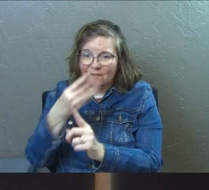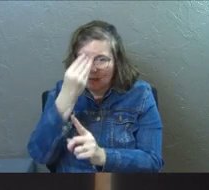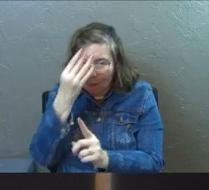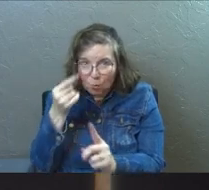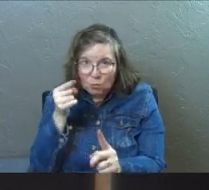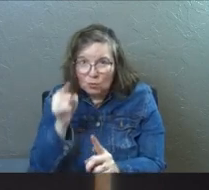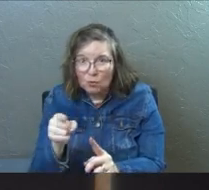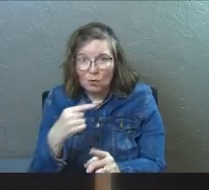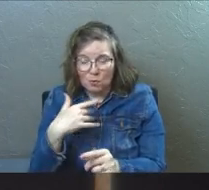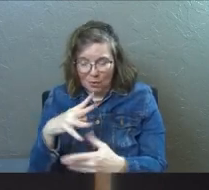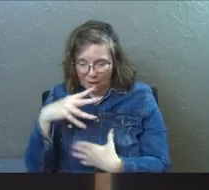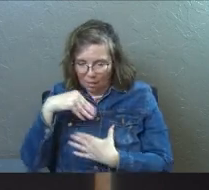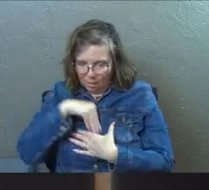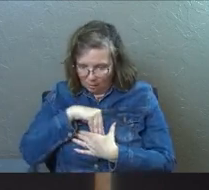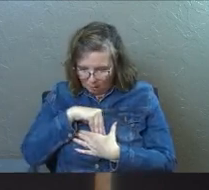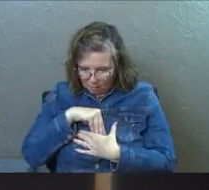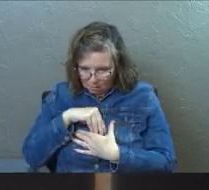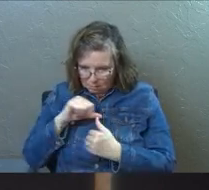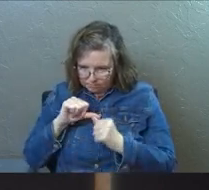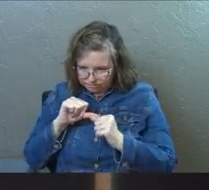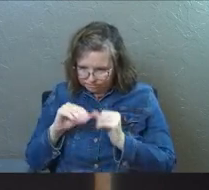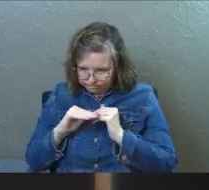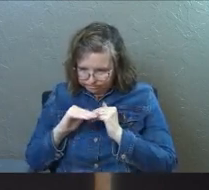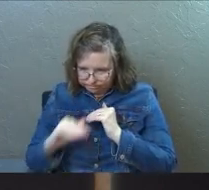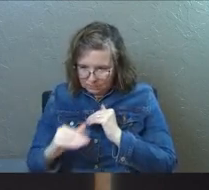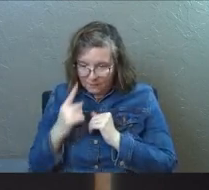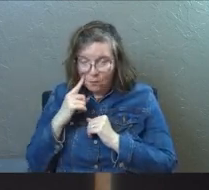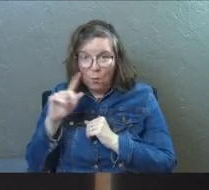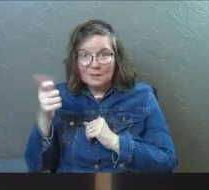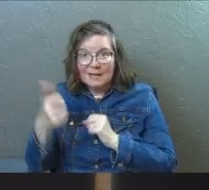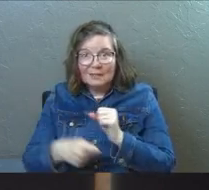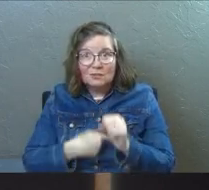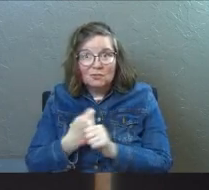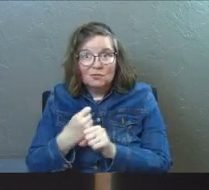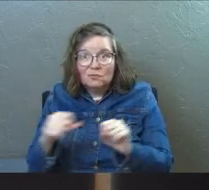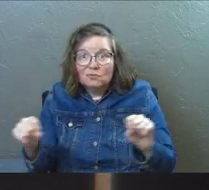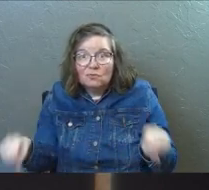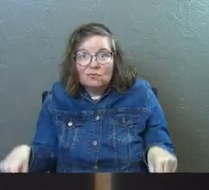to you and you can live on it and it can sustain you for a decade.